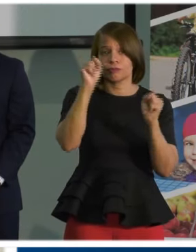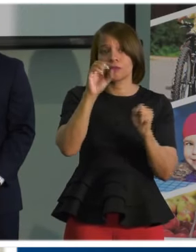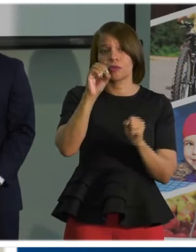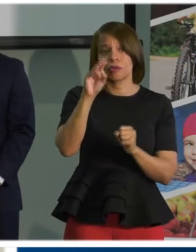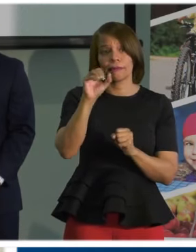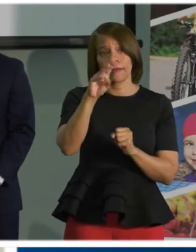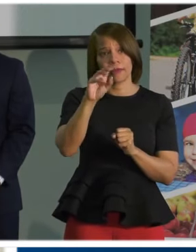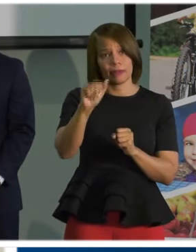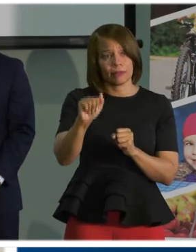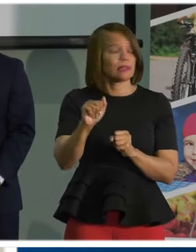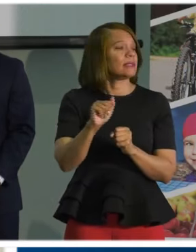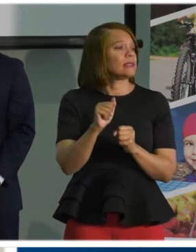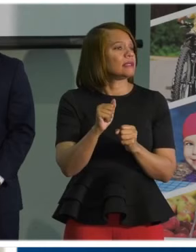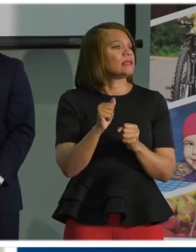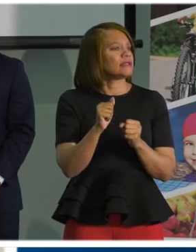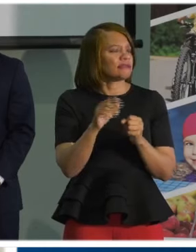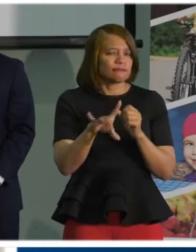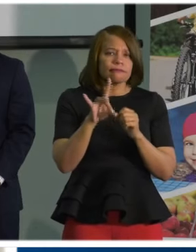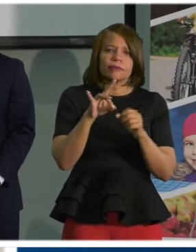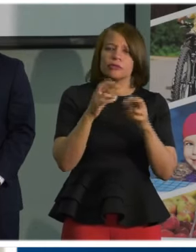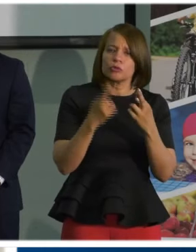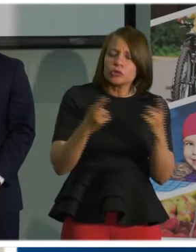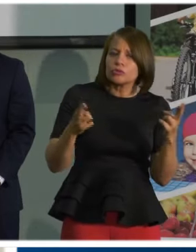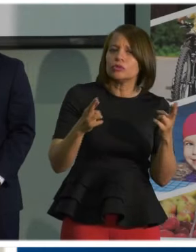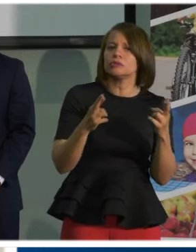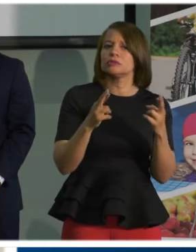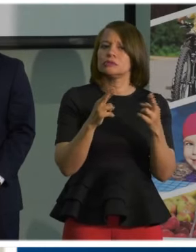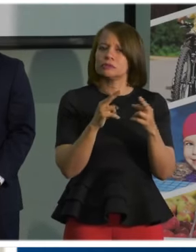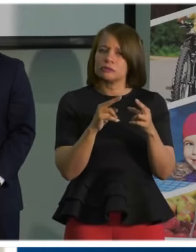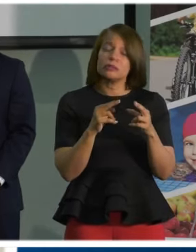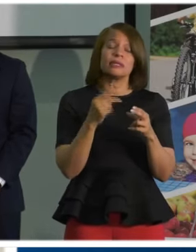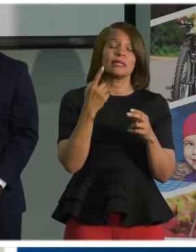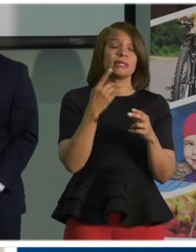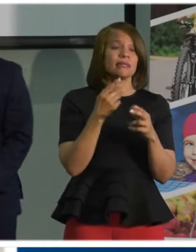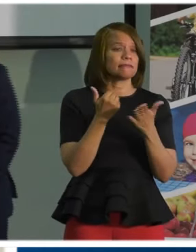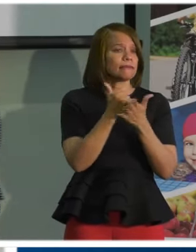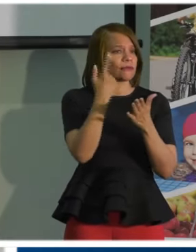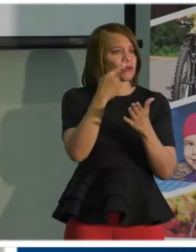resources, and lifting up young men of color. Chris.